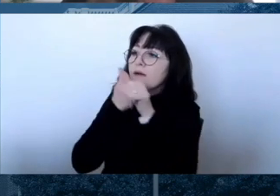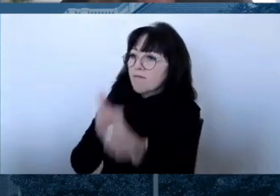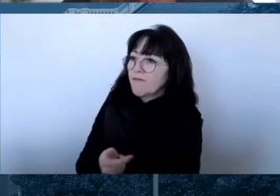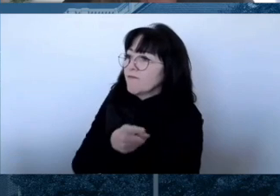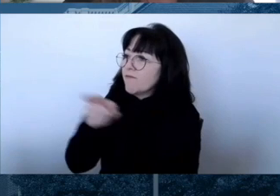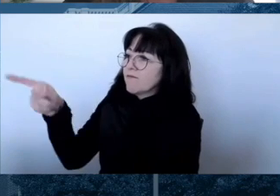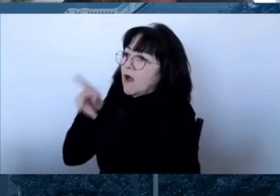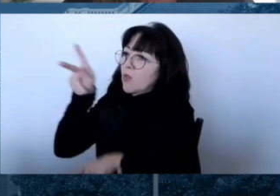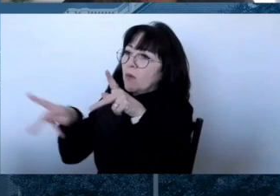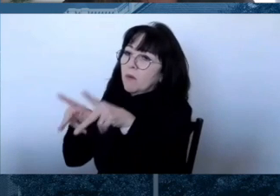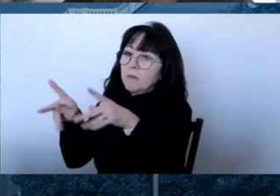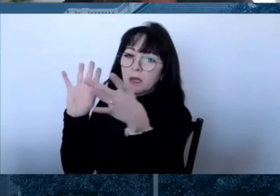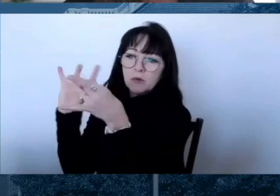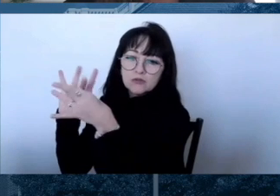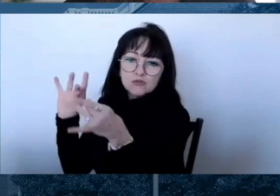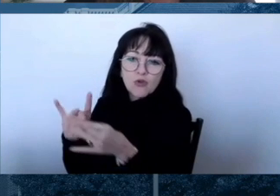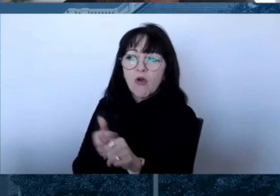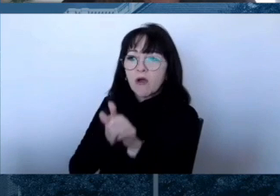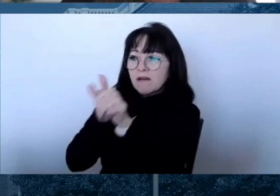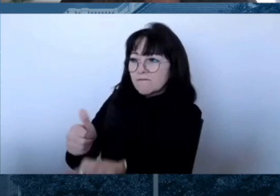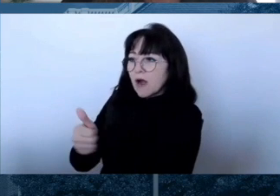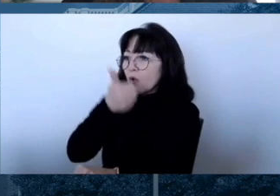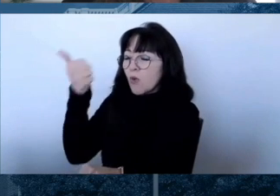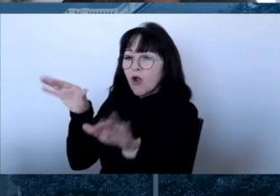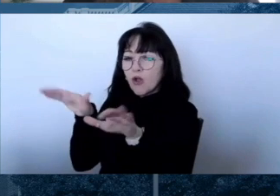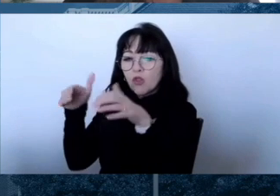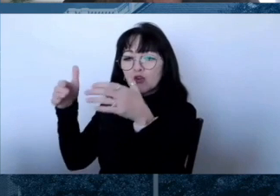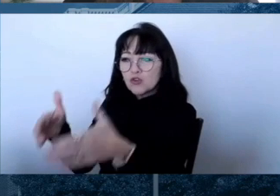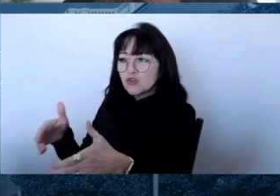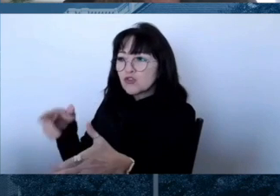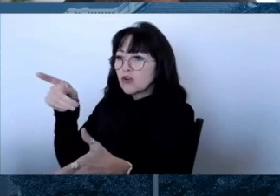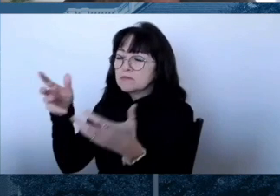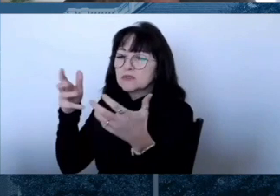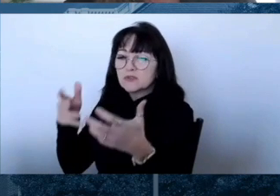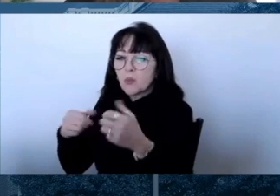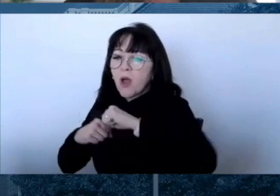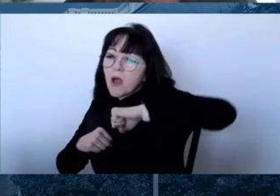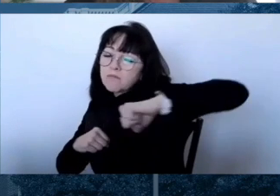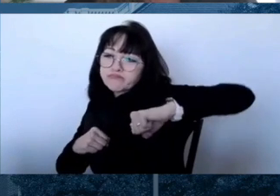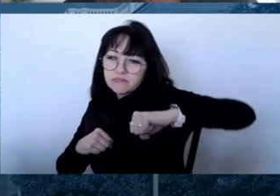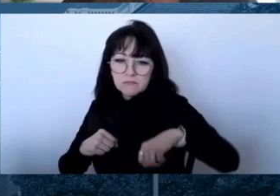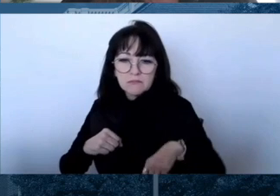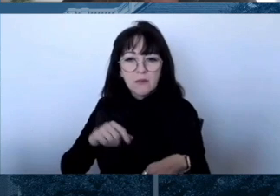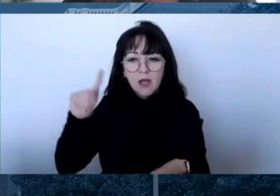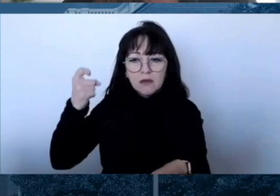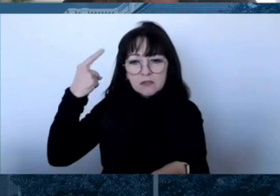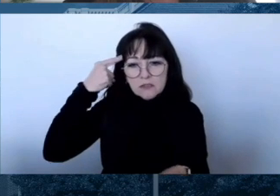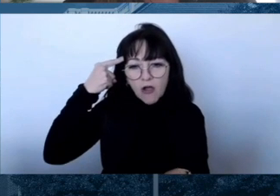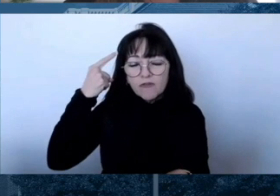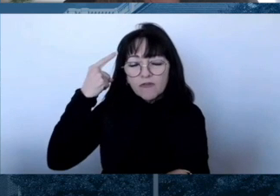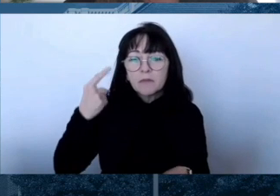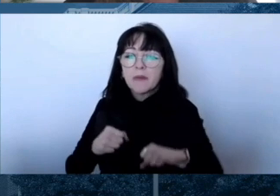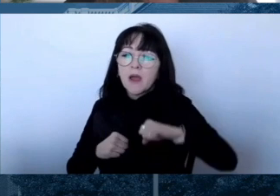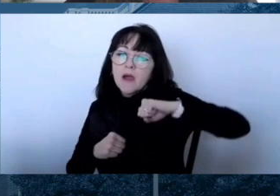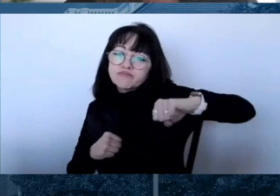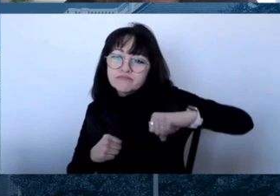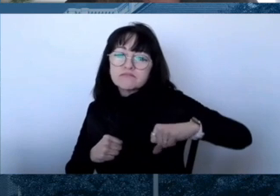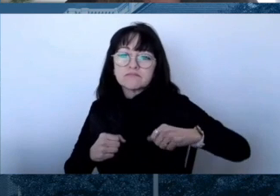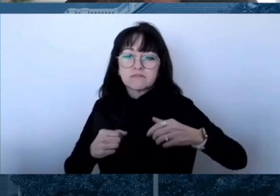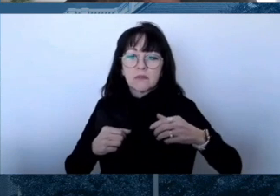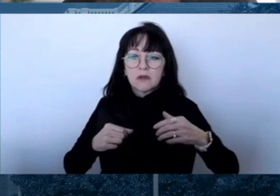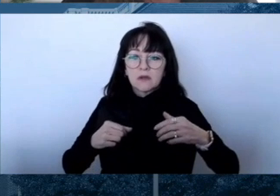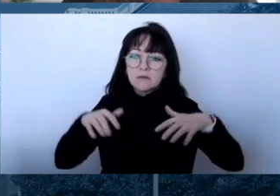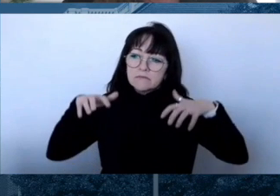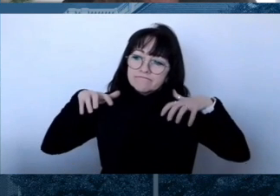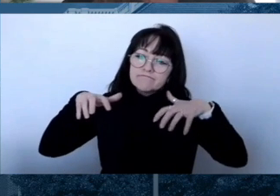fun, colorful images or graphics that were usually created as a joke, but then people reshare thinking that they are